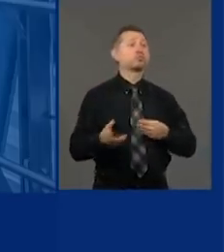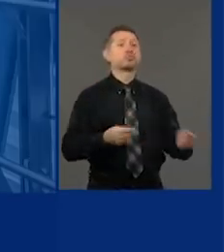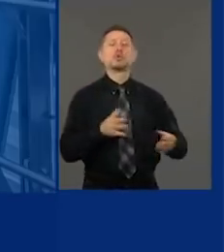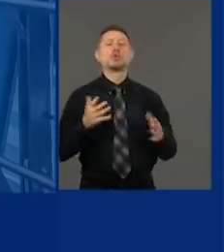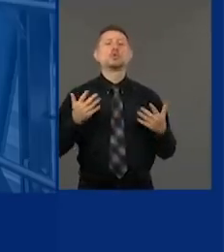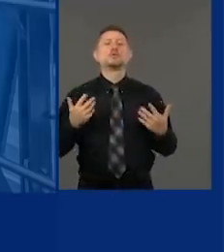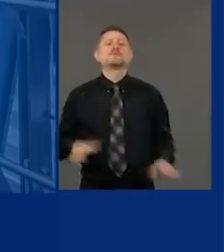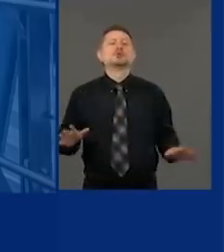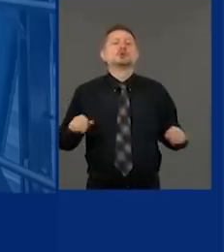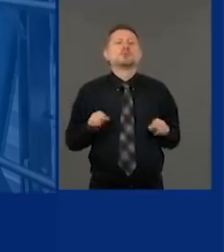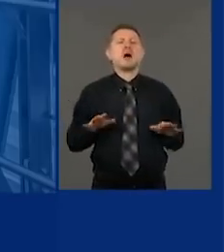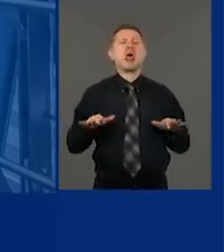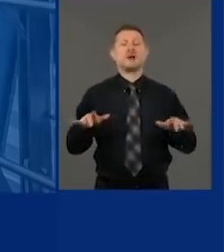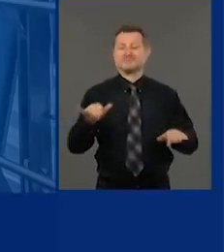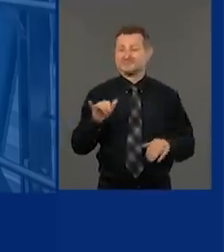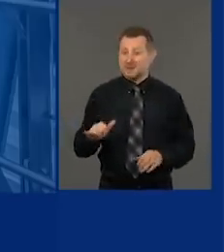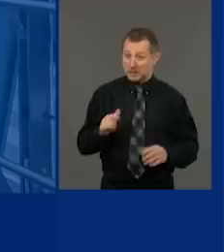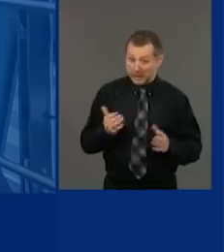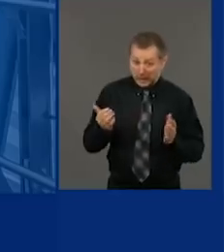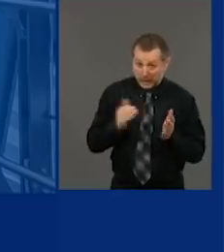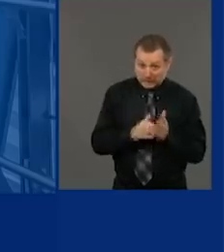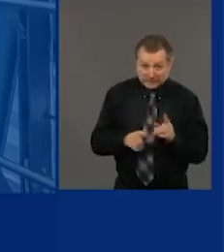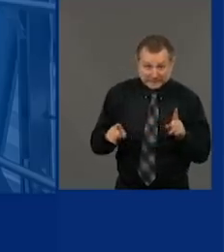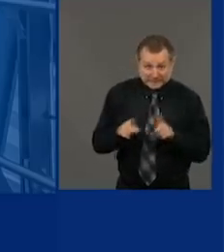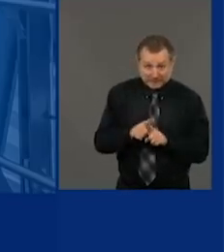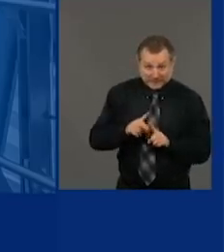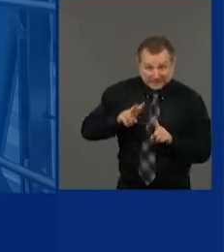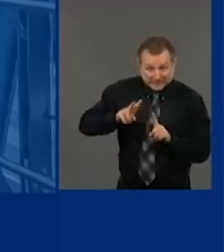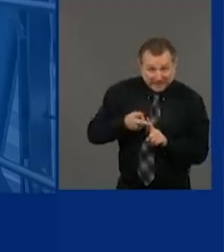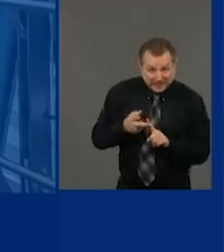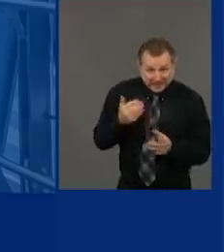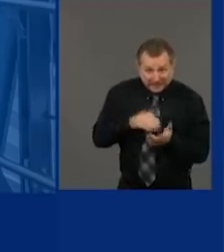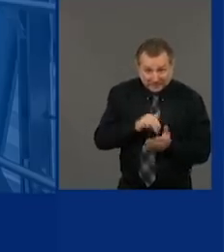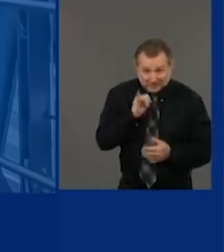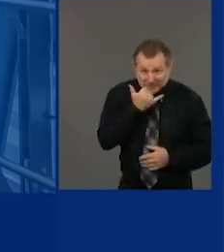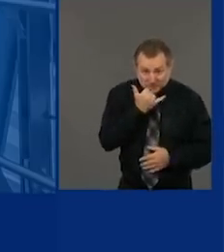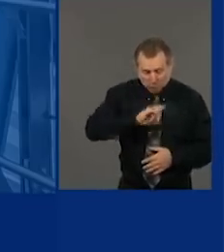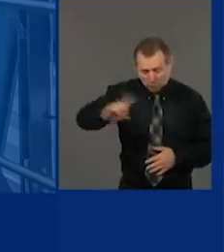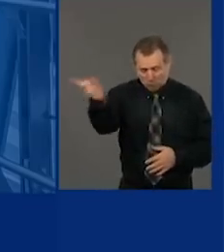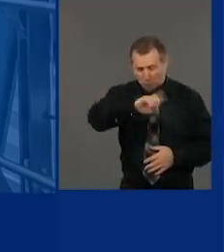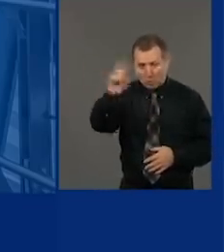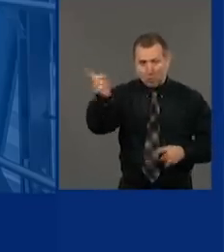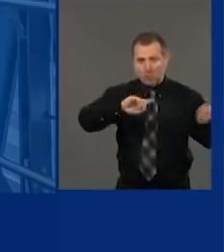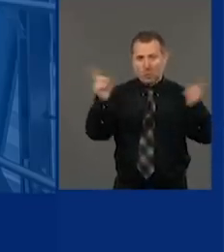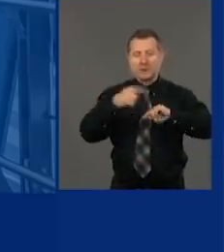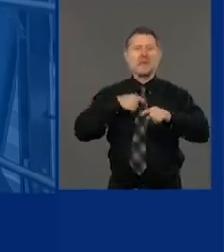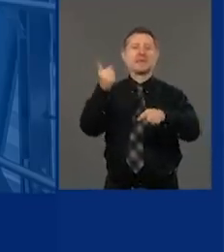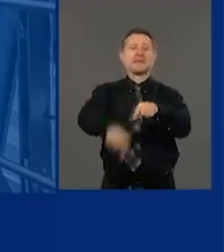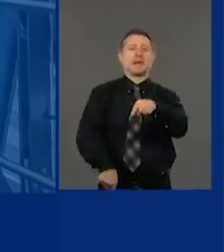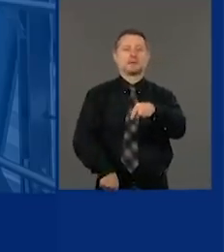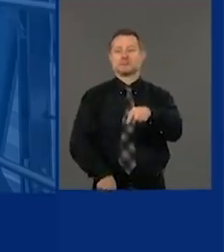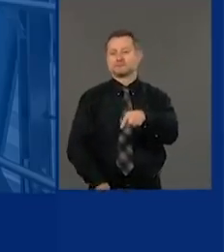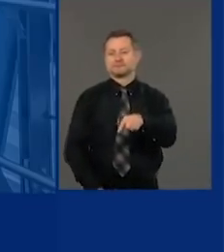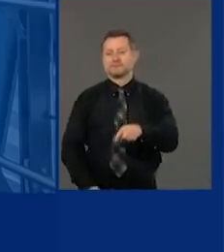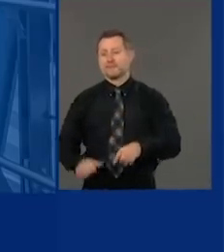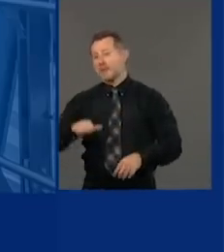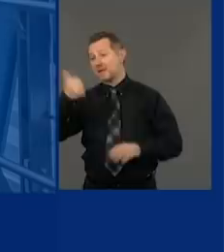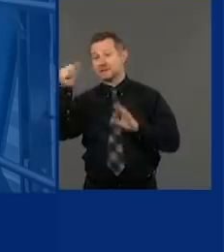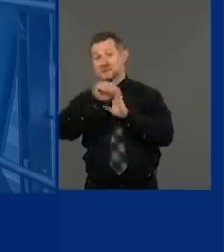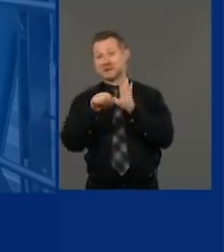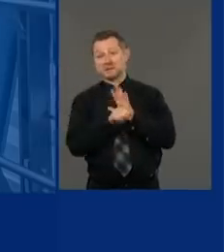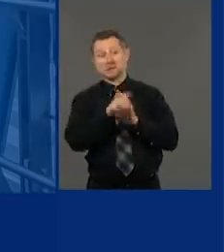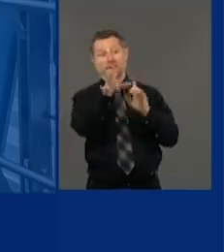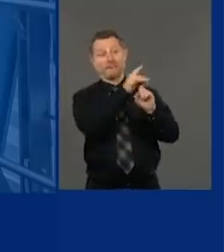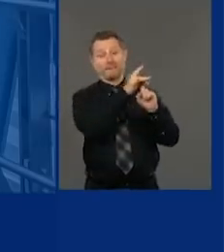Fool me once, we can't be in a situation where we have people coming from other states in the country, bringing